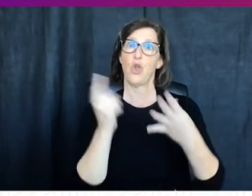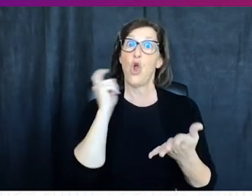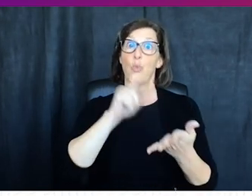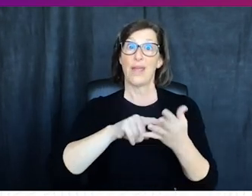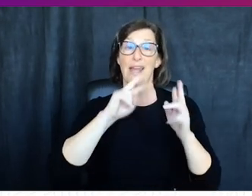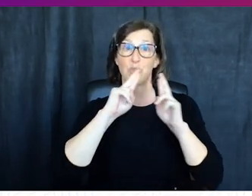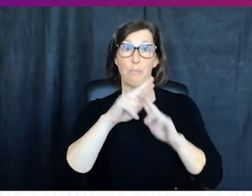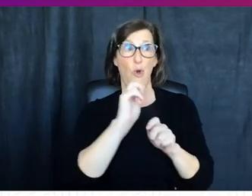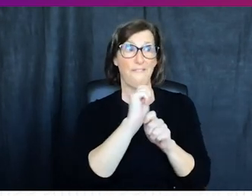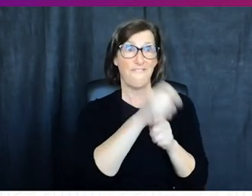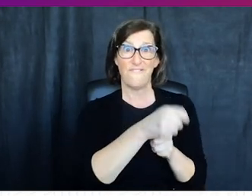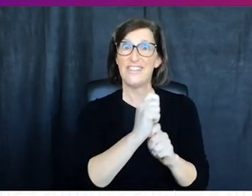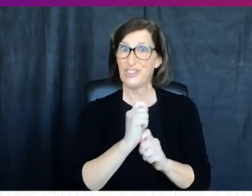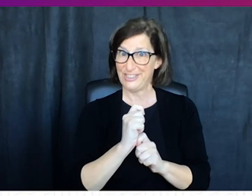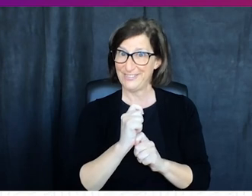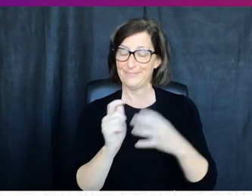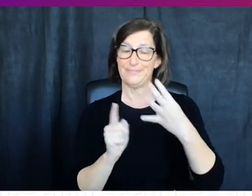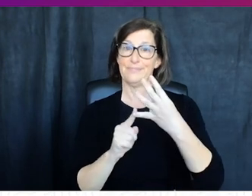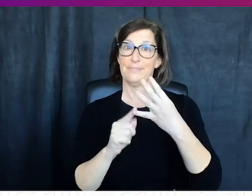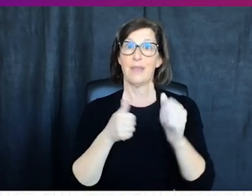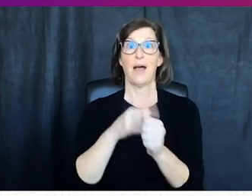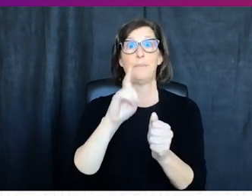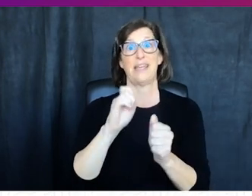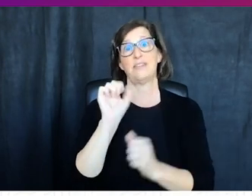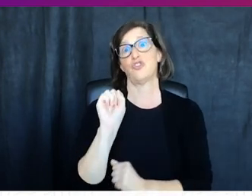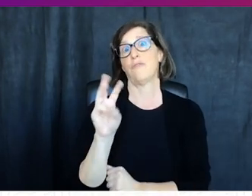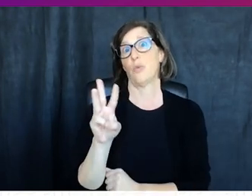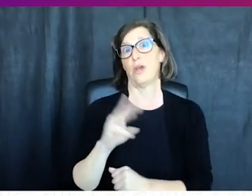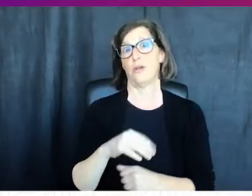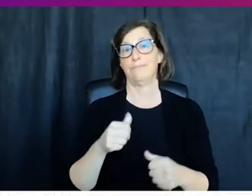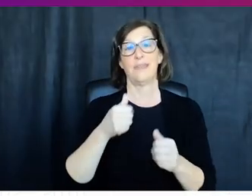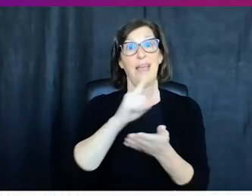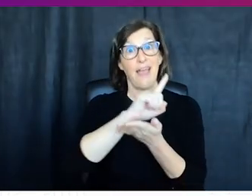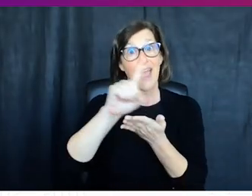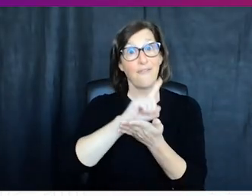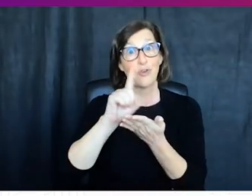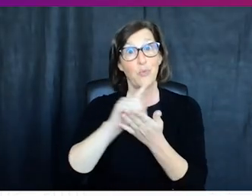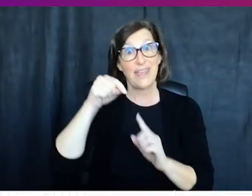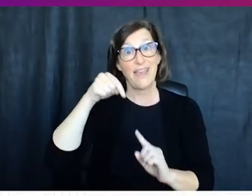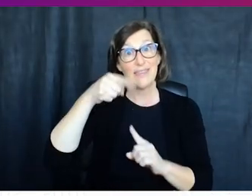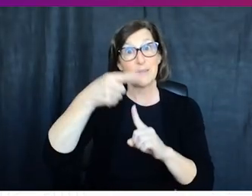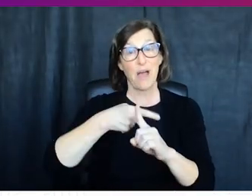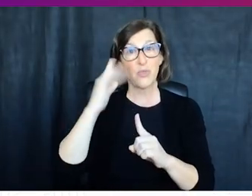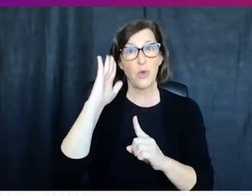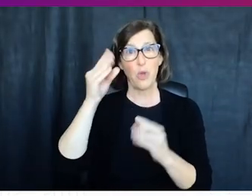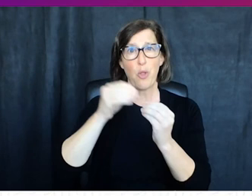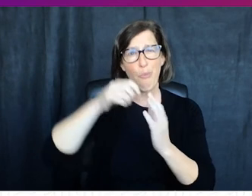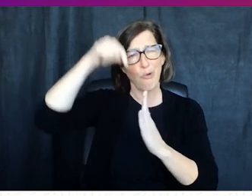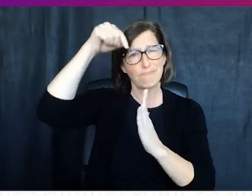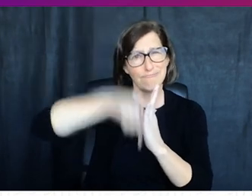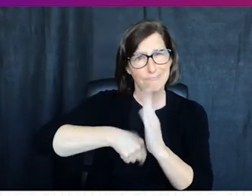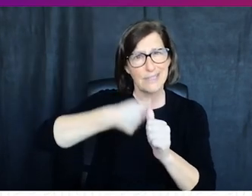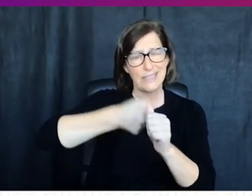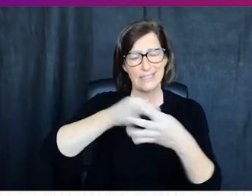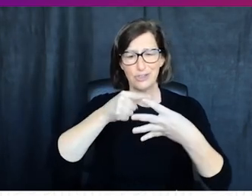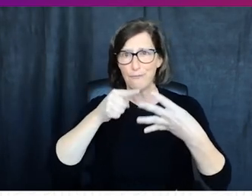recognize and report phishing and four updating your software each week this october we will take a deeper